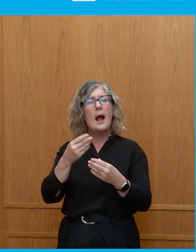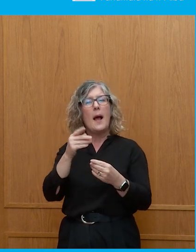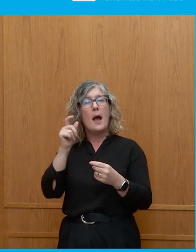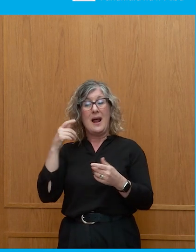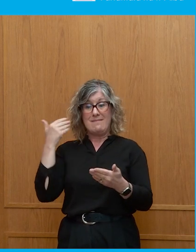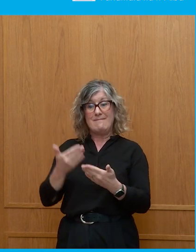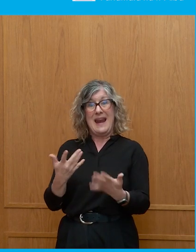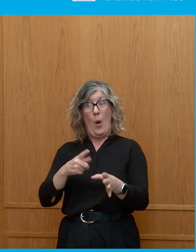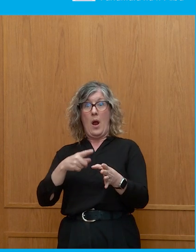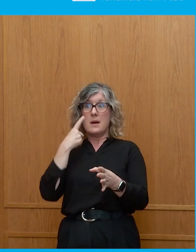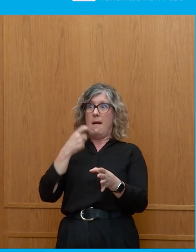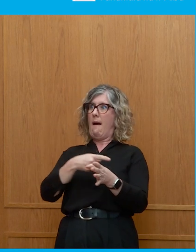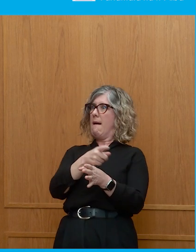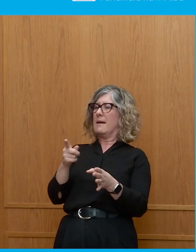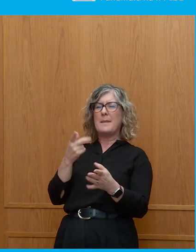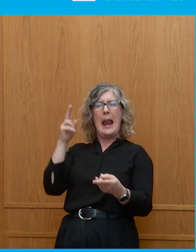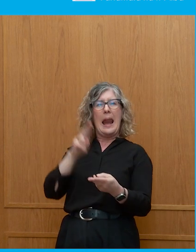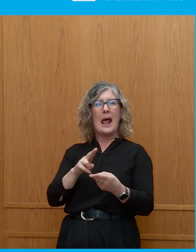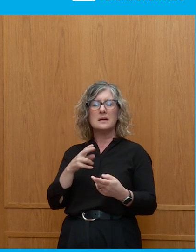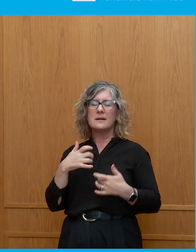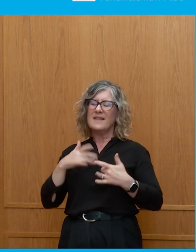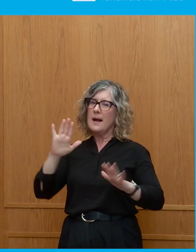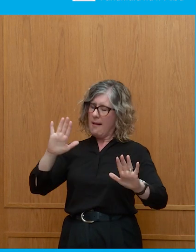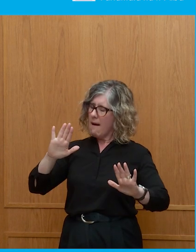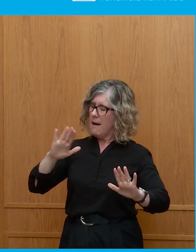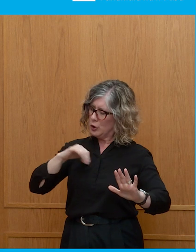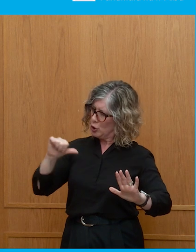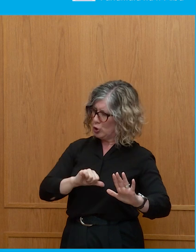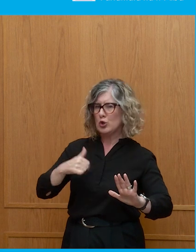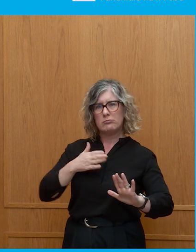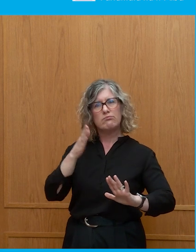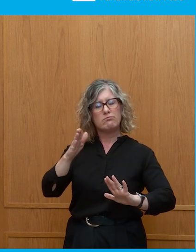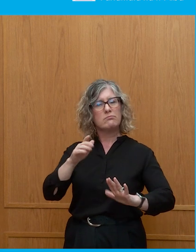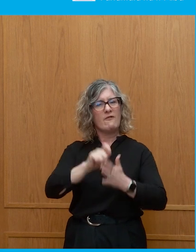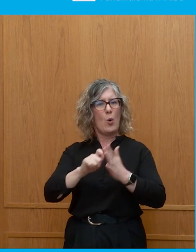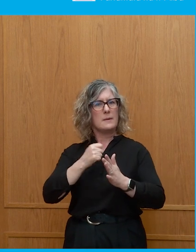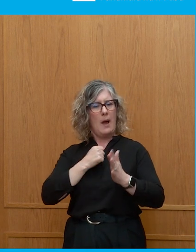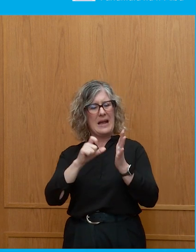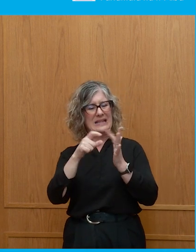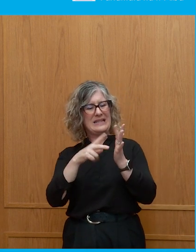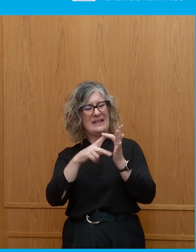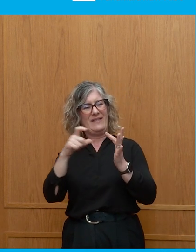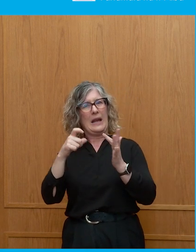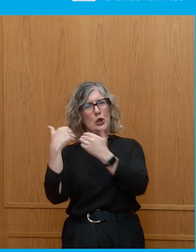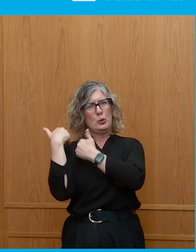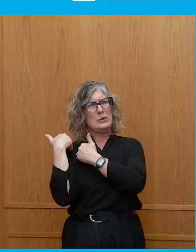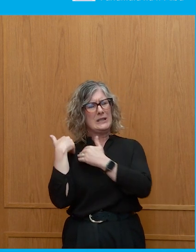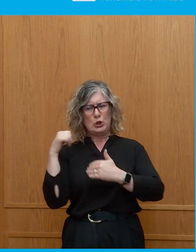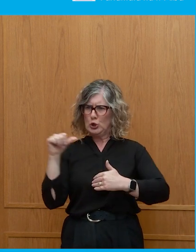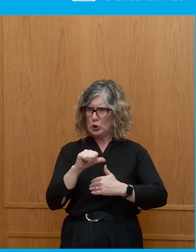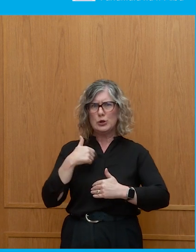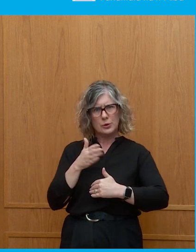vote. So, if people don't have that, if they're not growing up with that sense of duty to